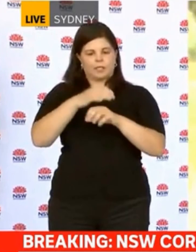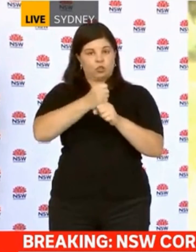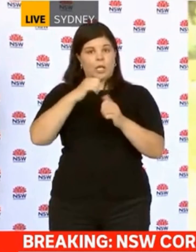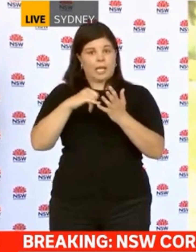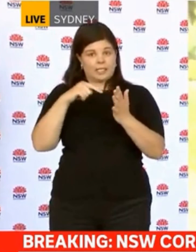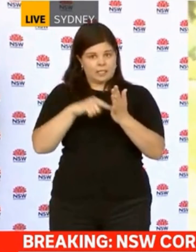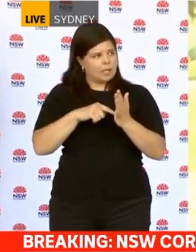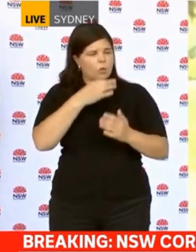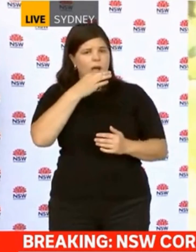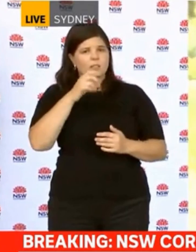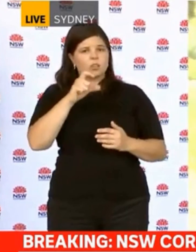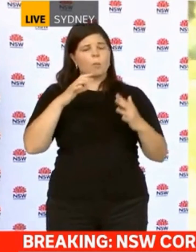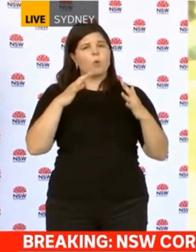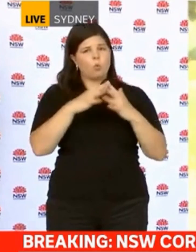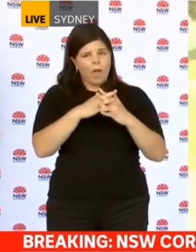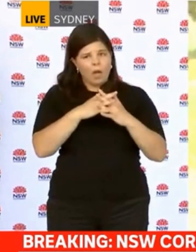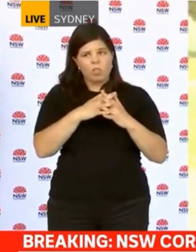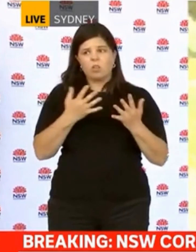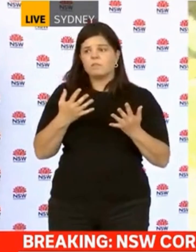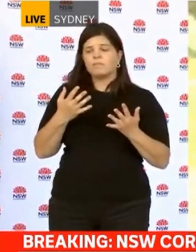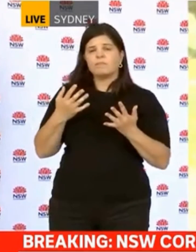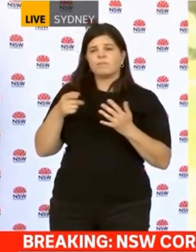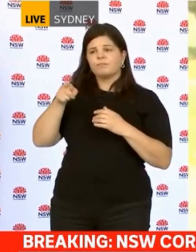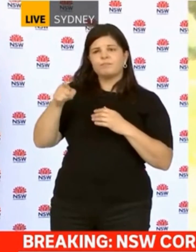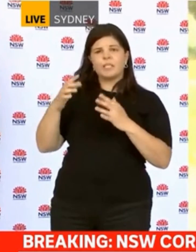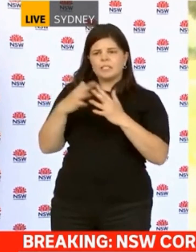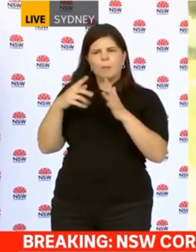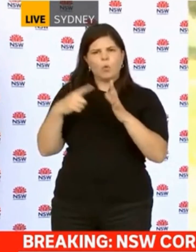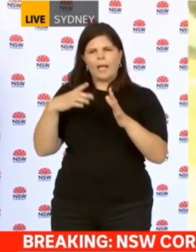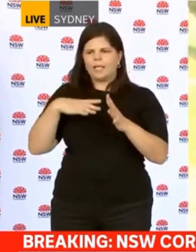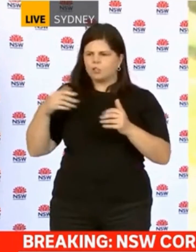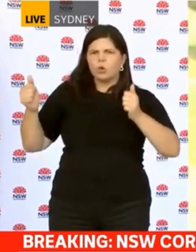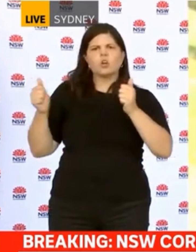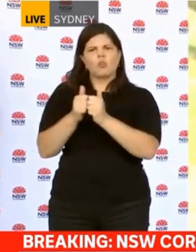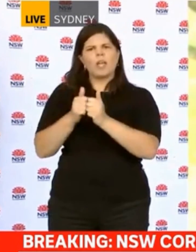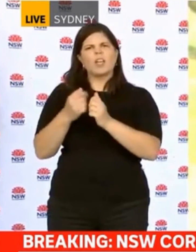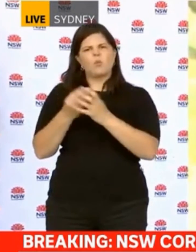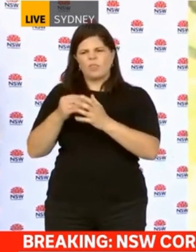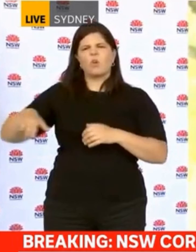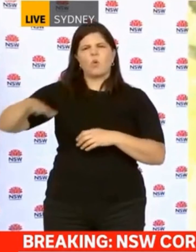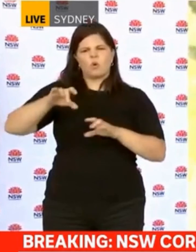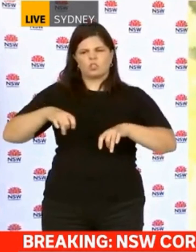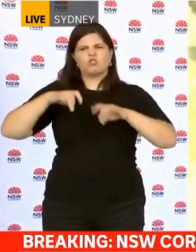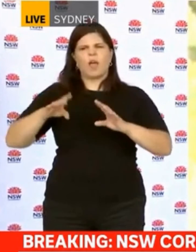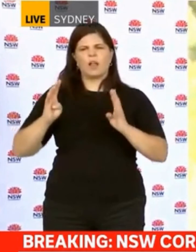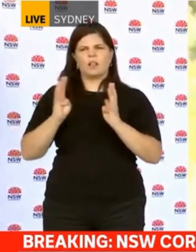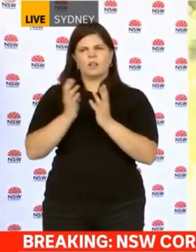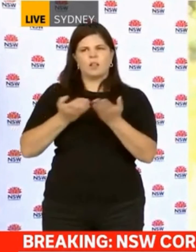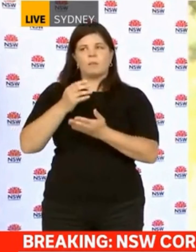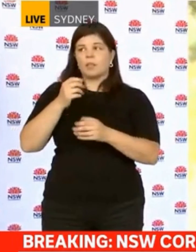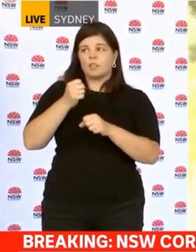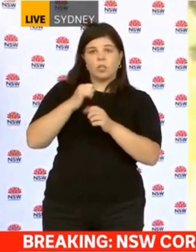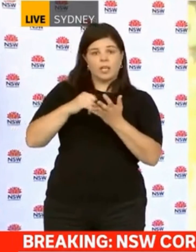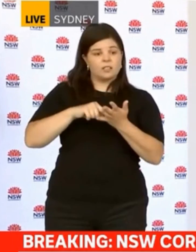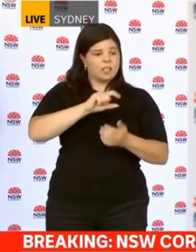Commonwealth to maybe force the WA to comply with, I don't know, national cabinet agreements and border closures or hotspots if it means to kind of take away some of their